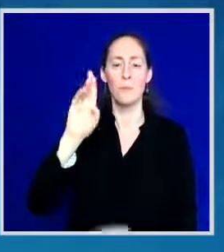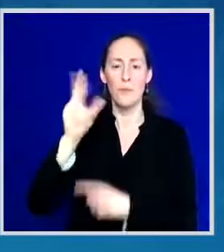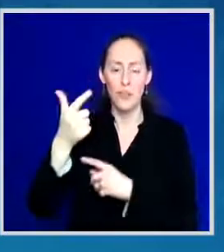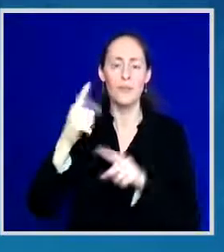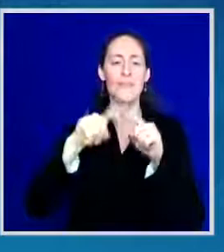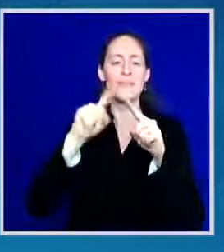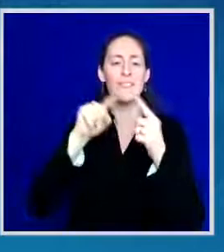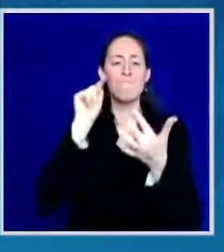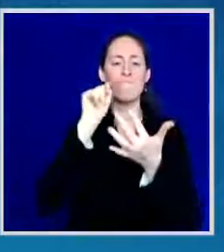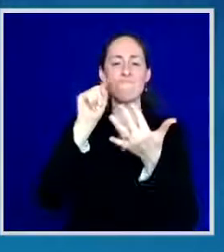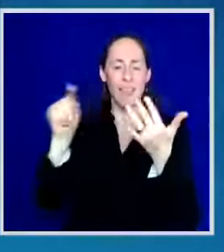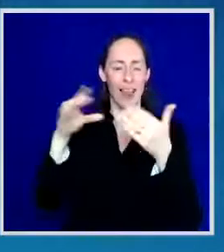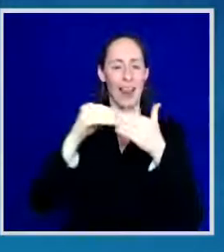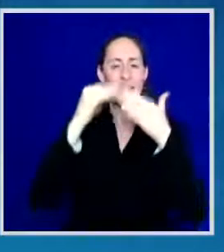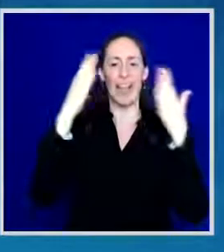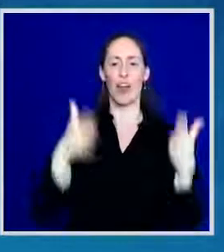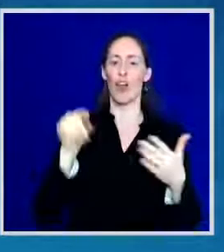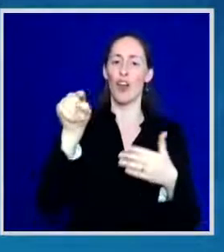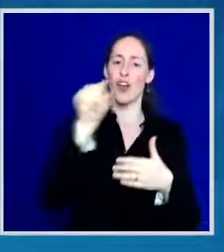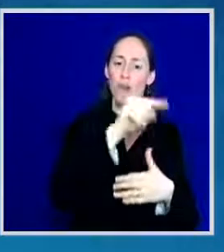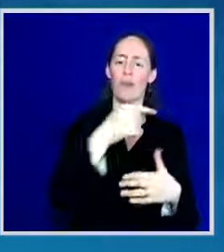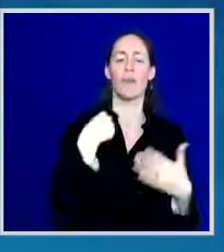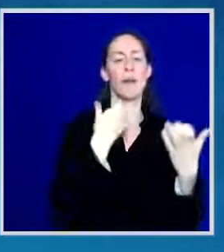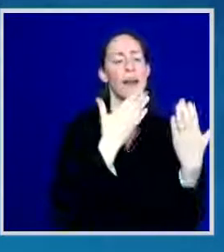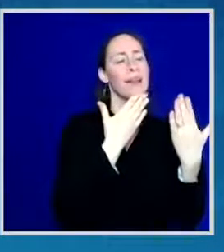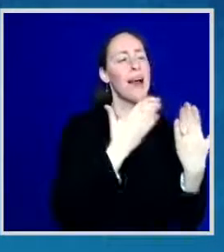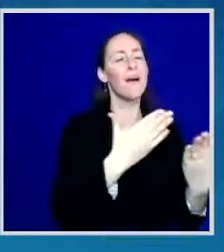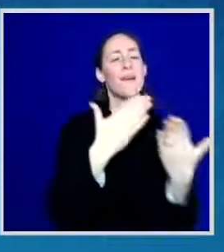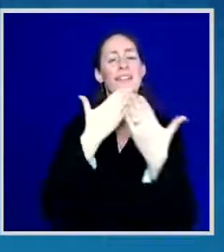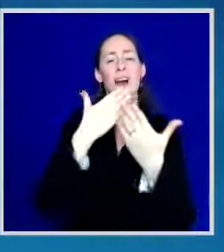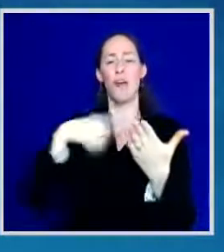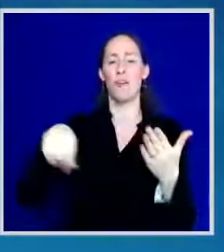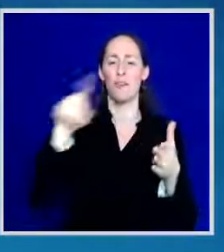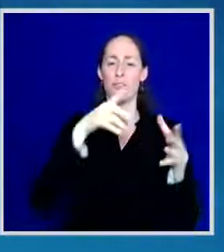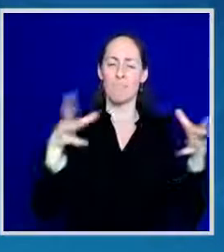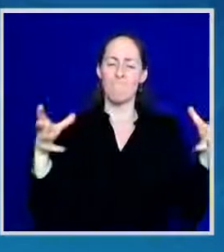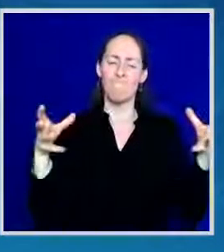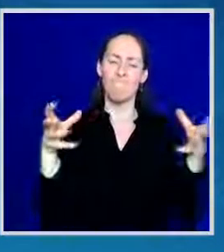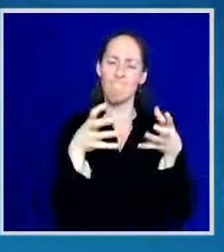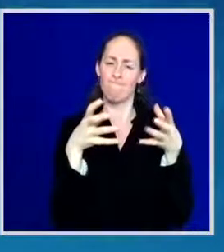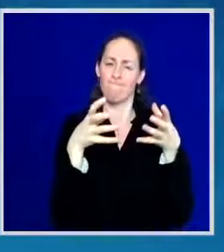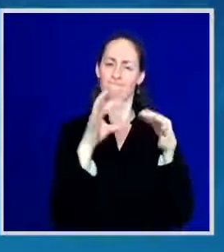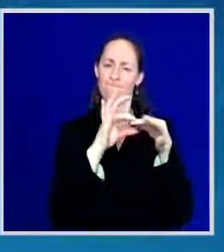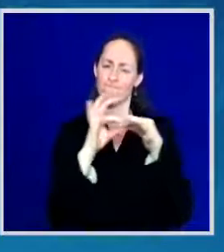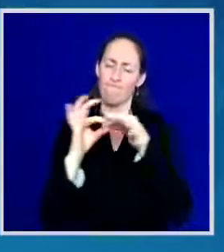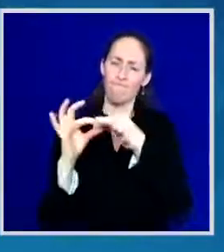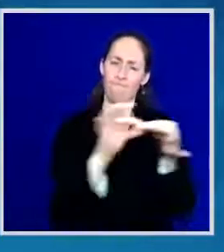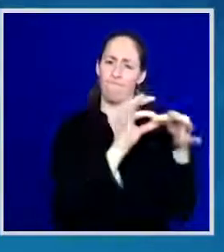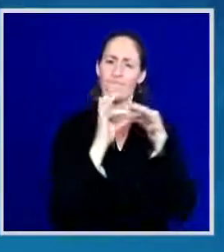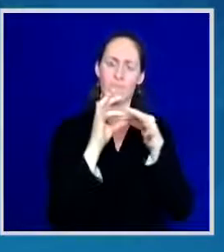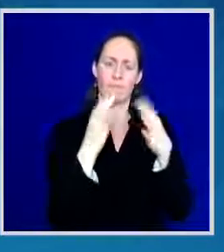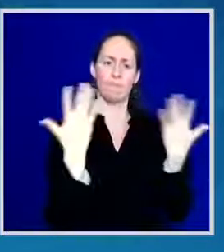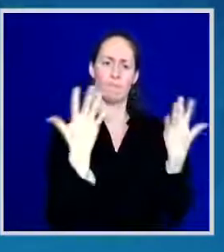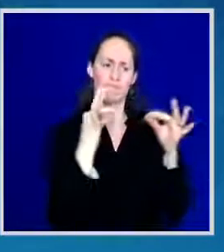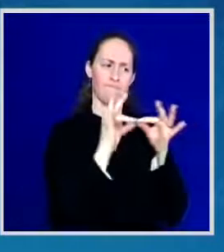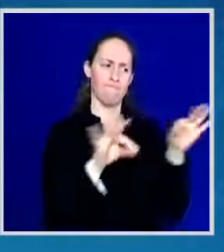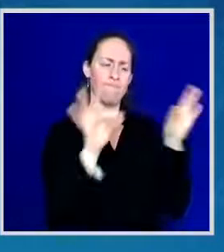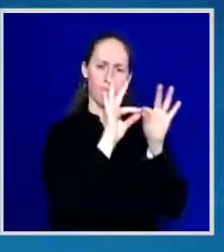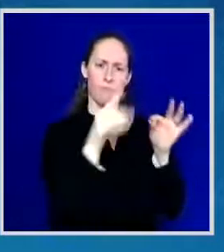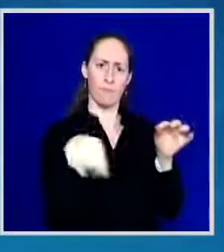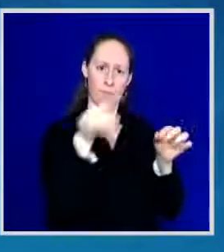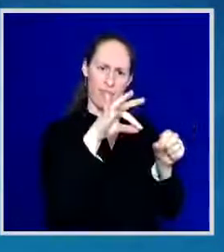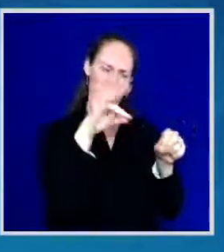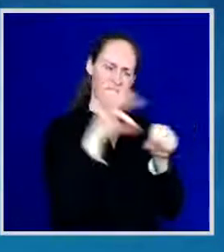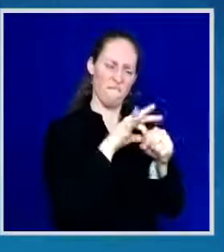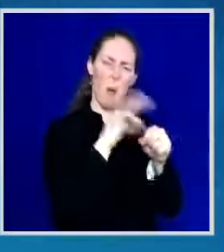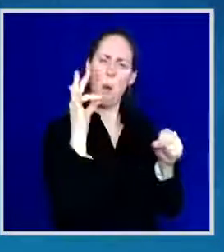delegation joined together to vote for the American rescue plan. And